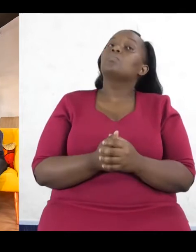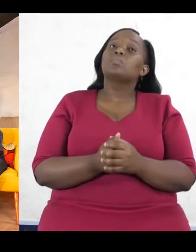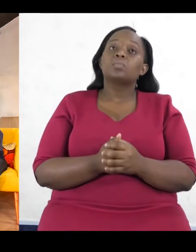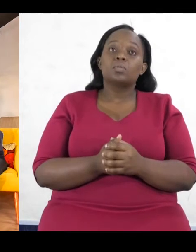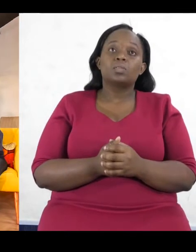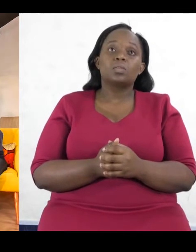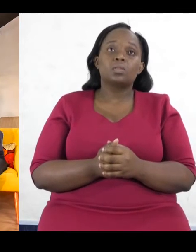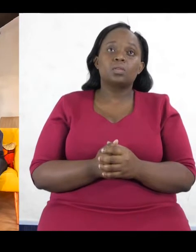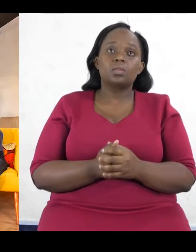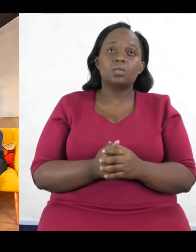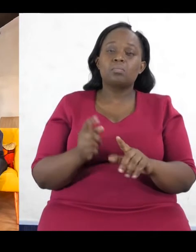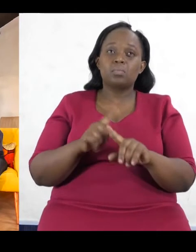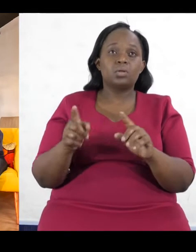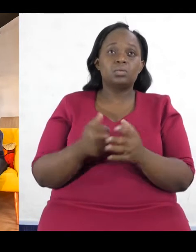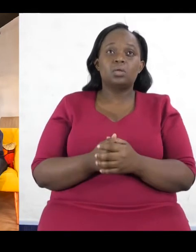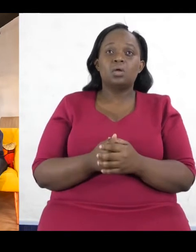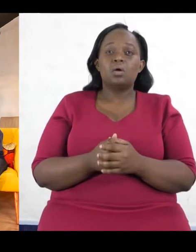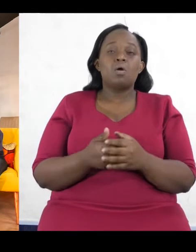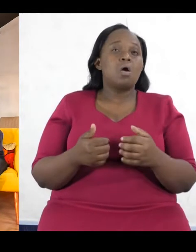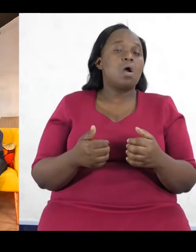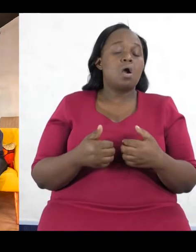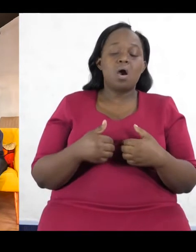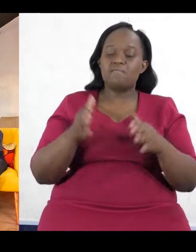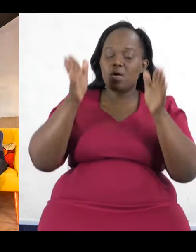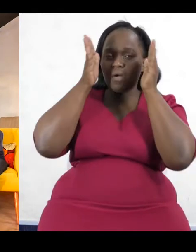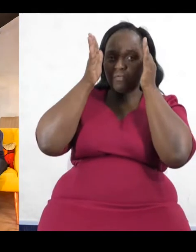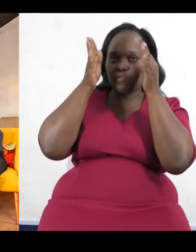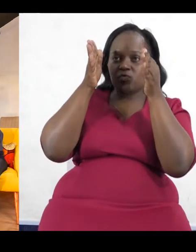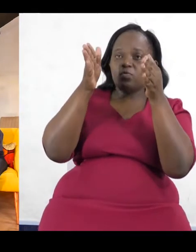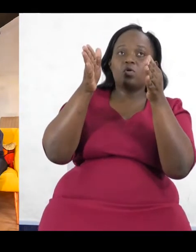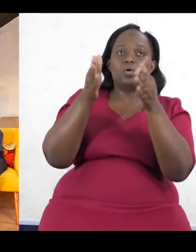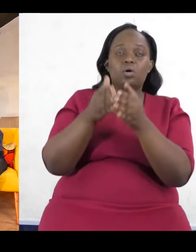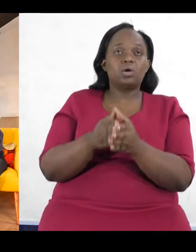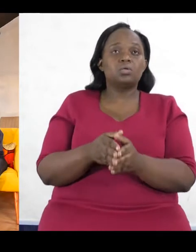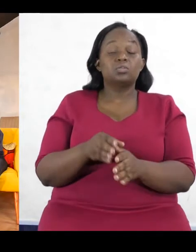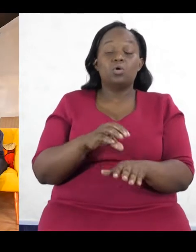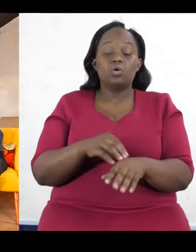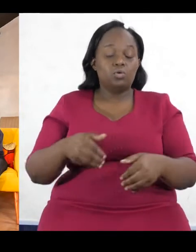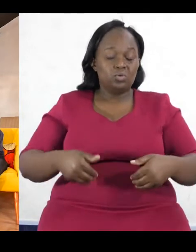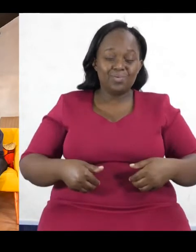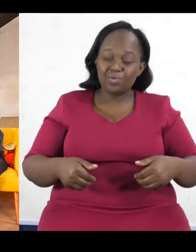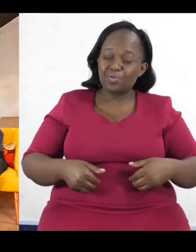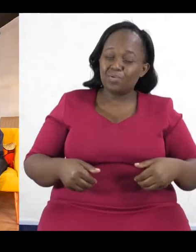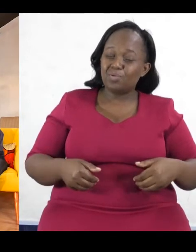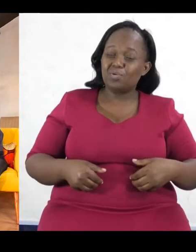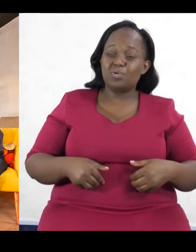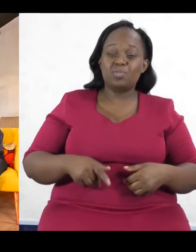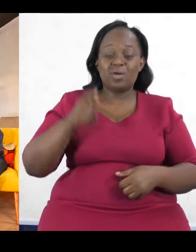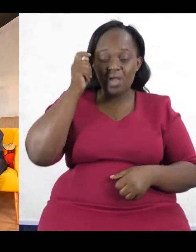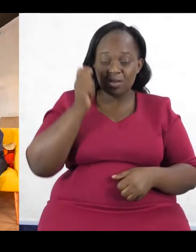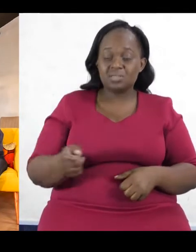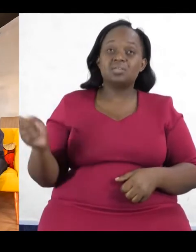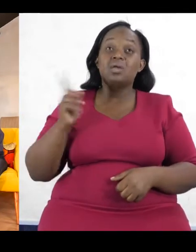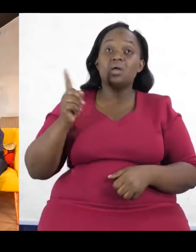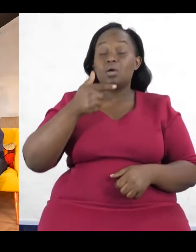a focus. I mean, young people are judged a lot more harshly, because if you compare the number of older people who are messing